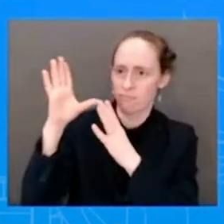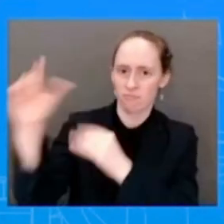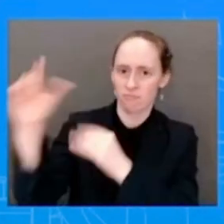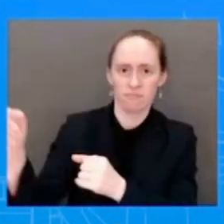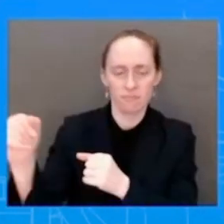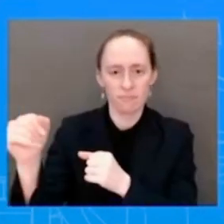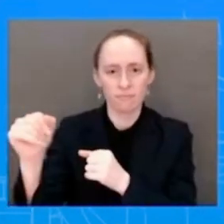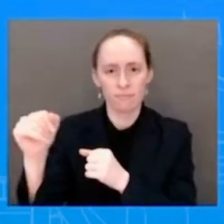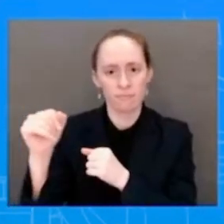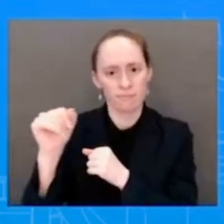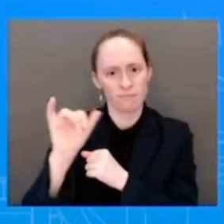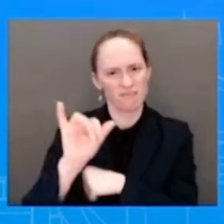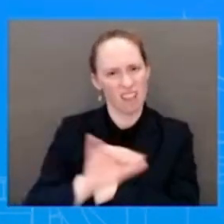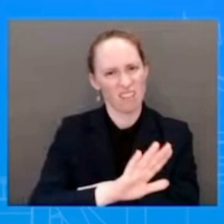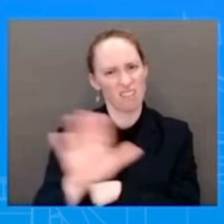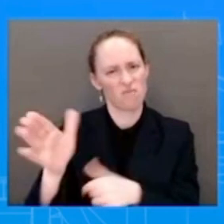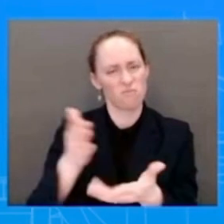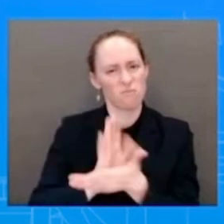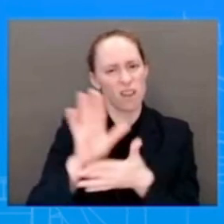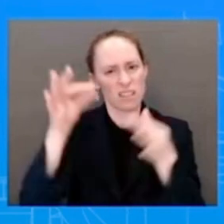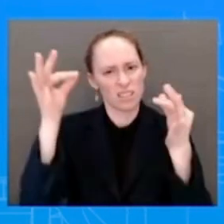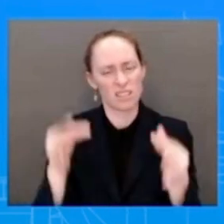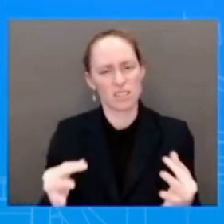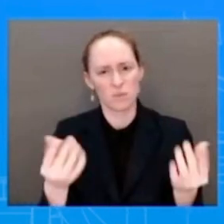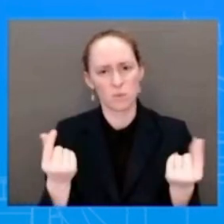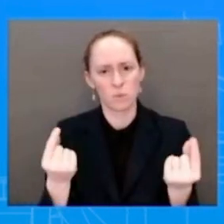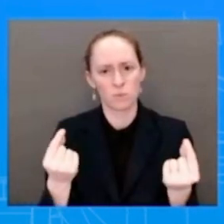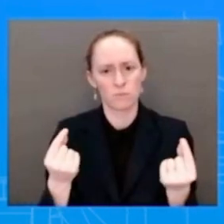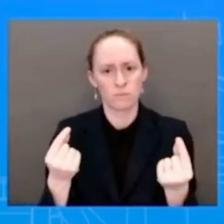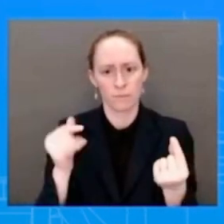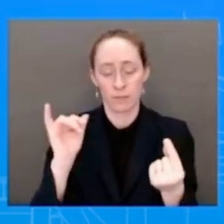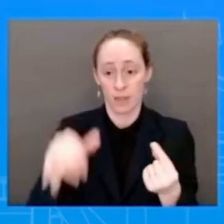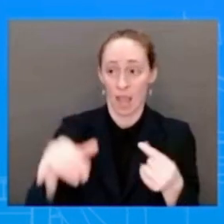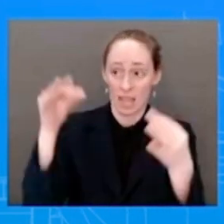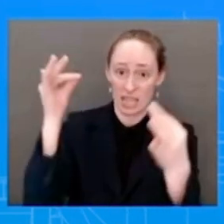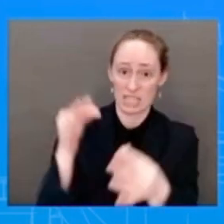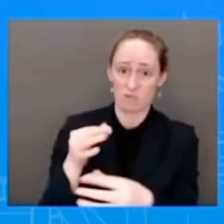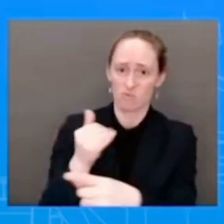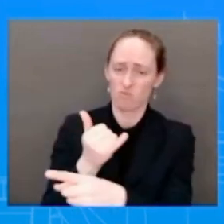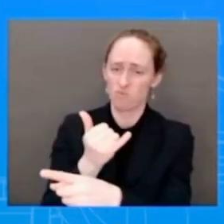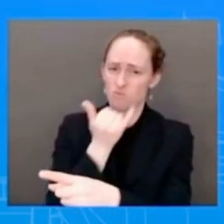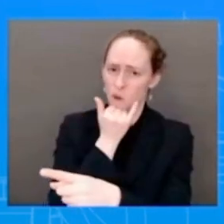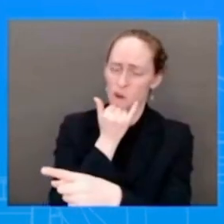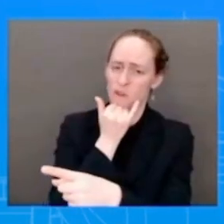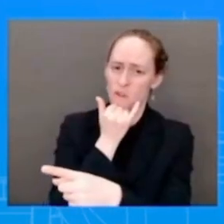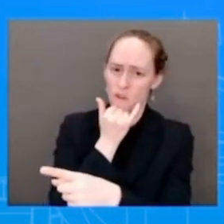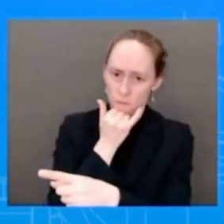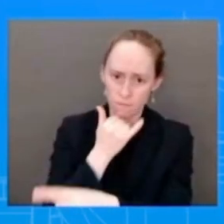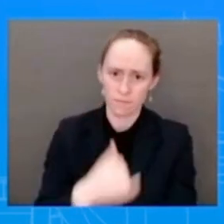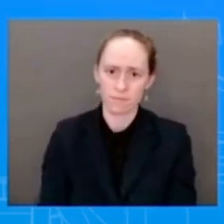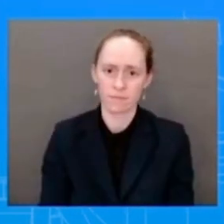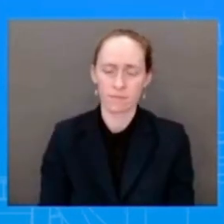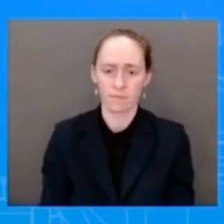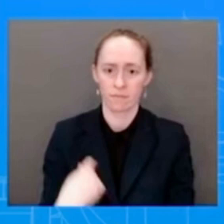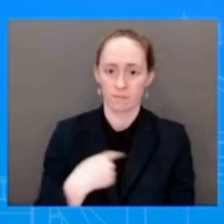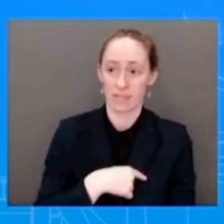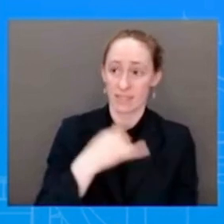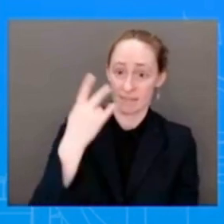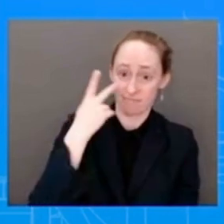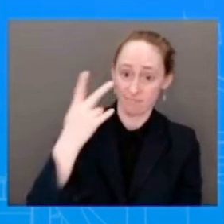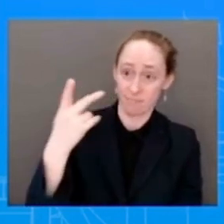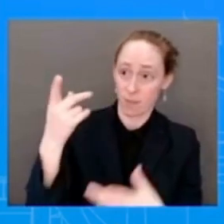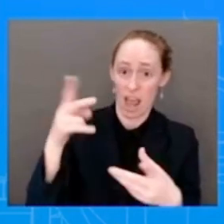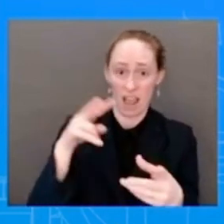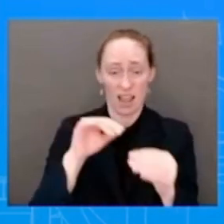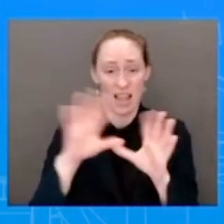that that action was wrong. And not just us. If you look at the midterms and what the American people said, they